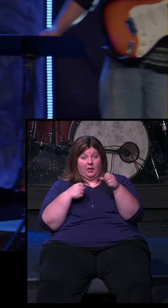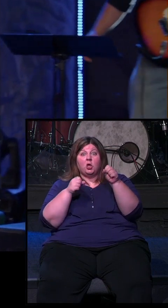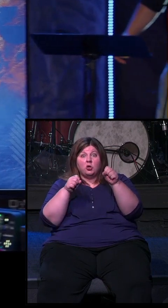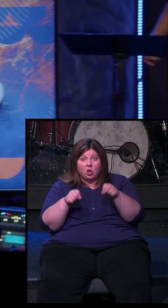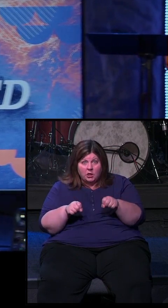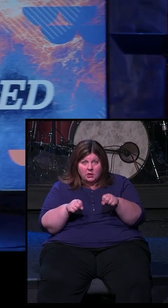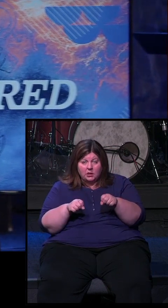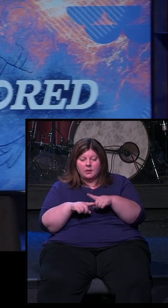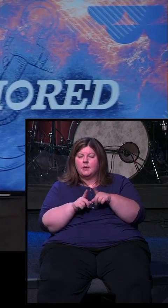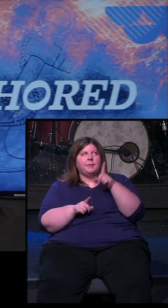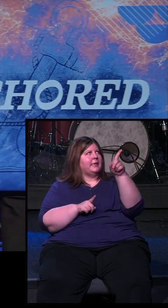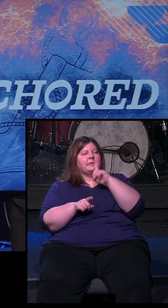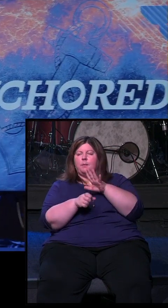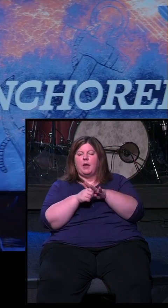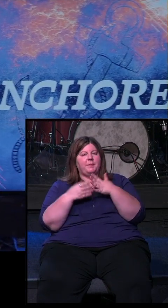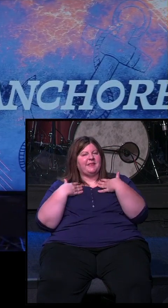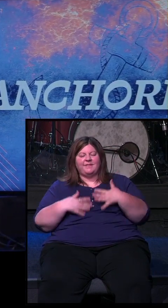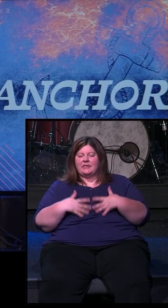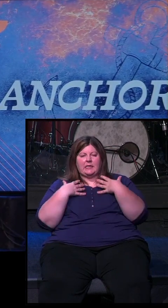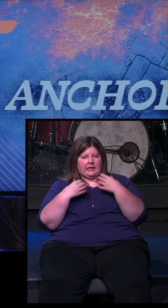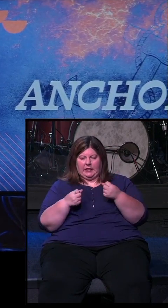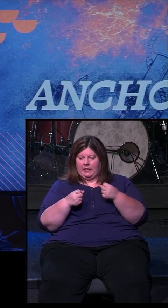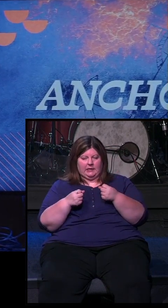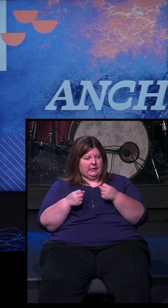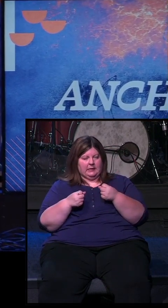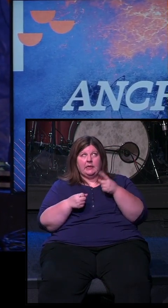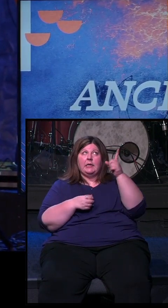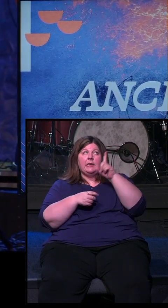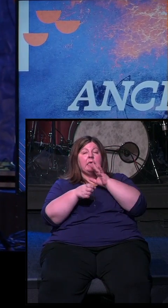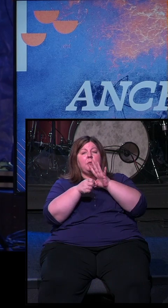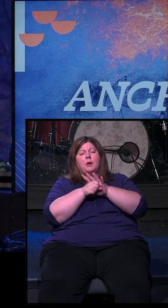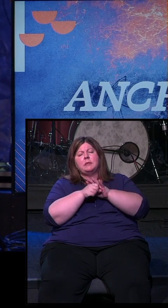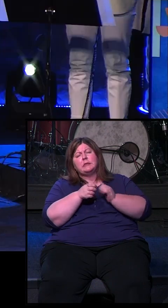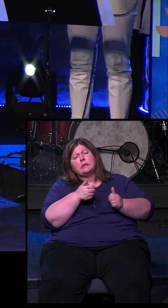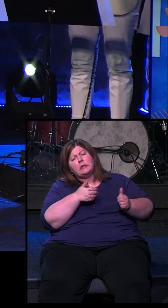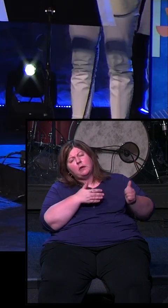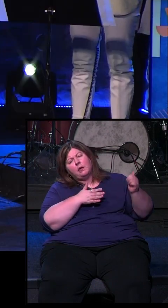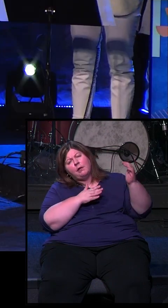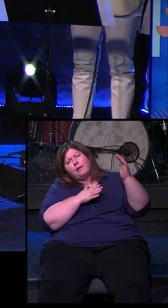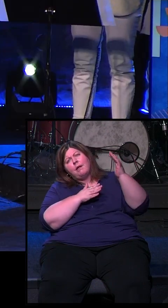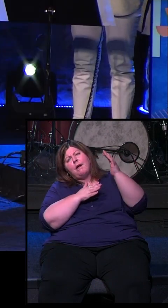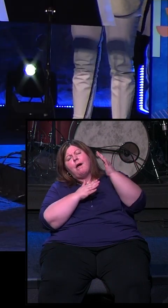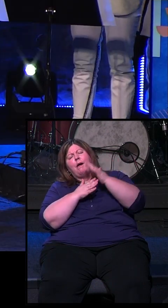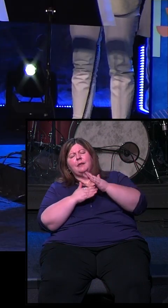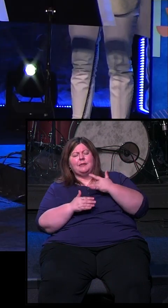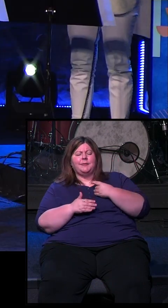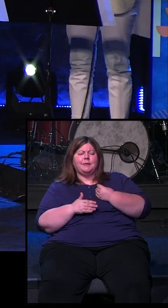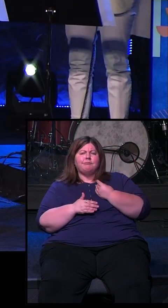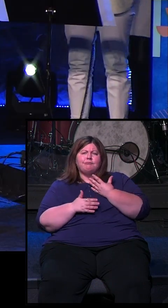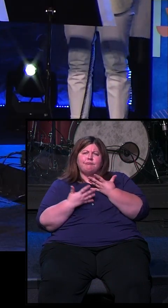promised physical healing. What he has promised is an ultimate healing. Something far better.